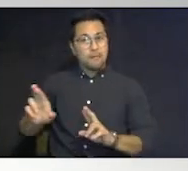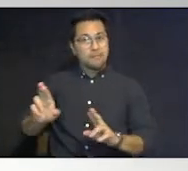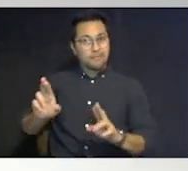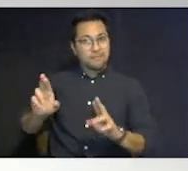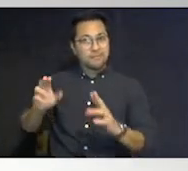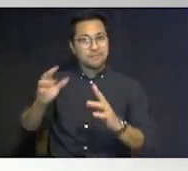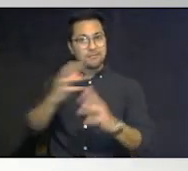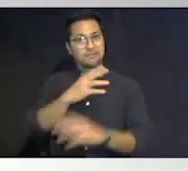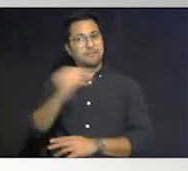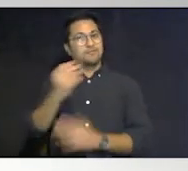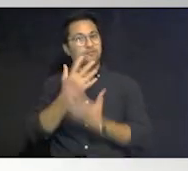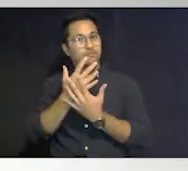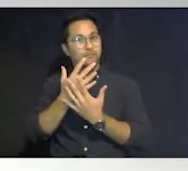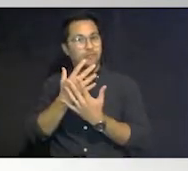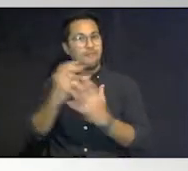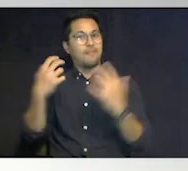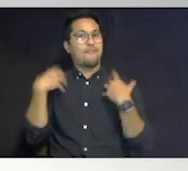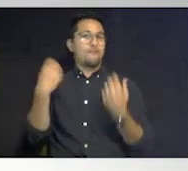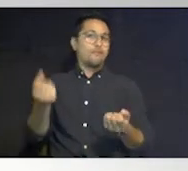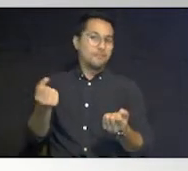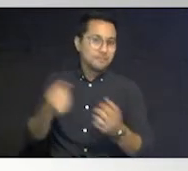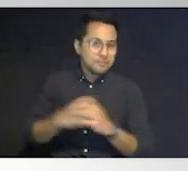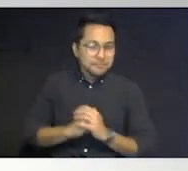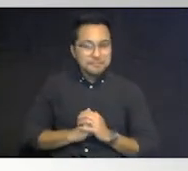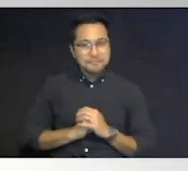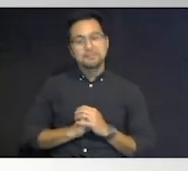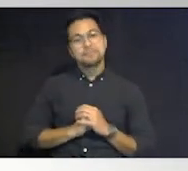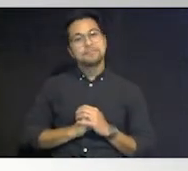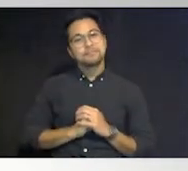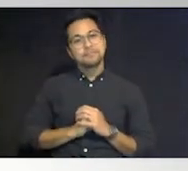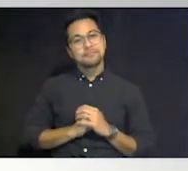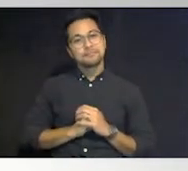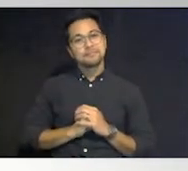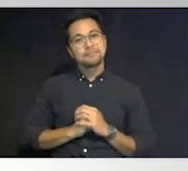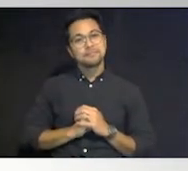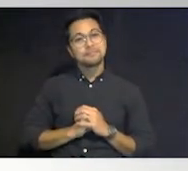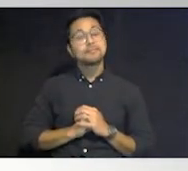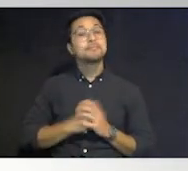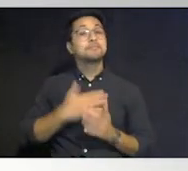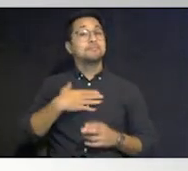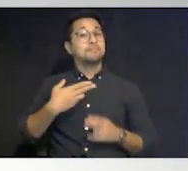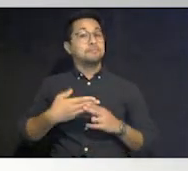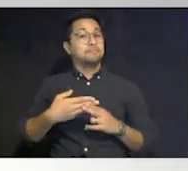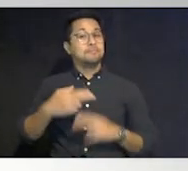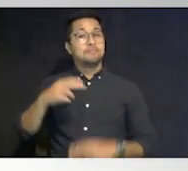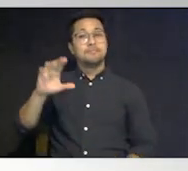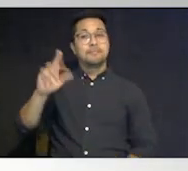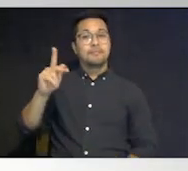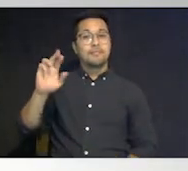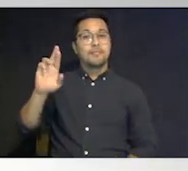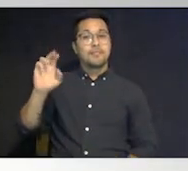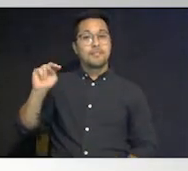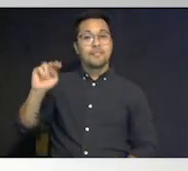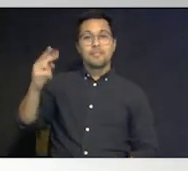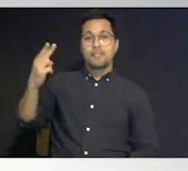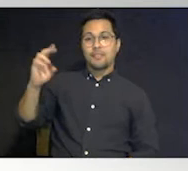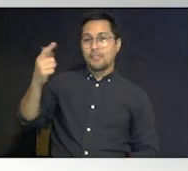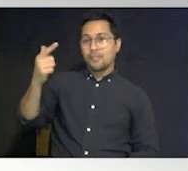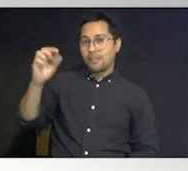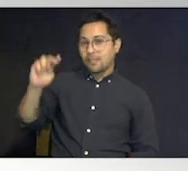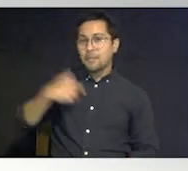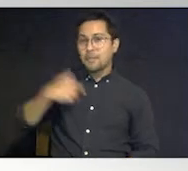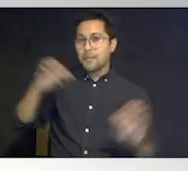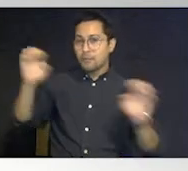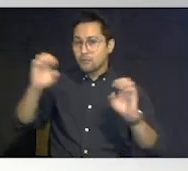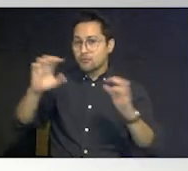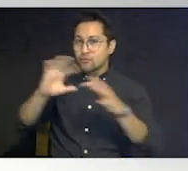my name is is Karen Hagan and I'm the emergency coordination